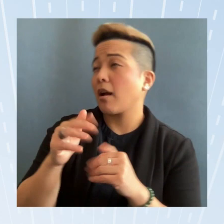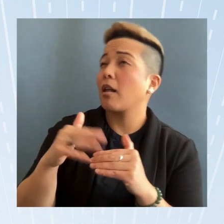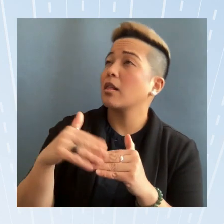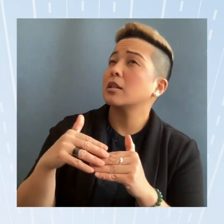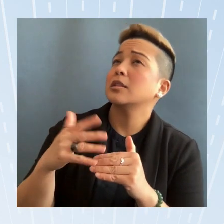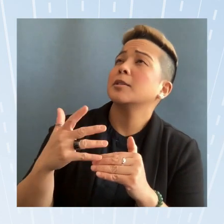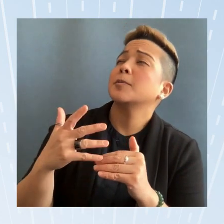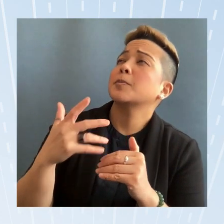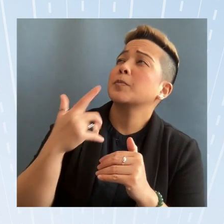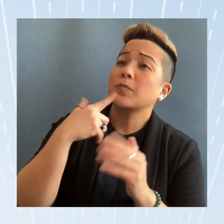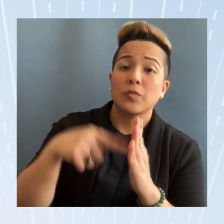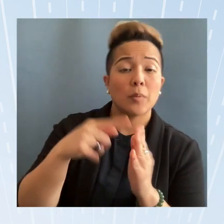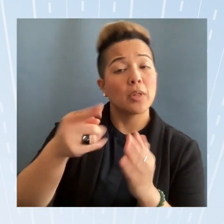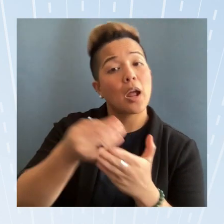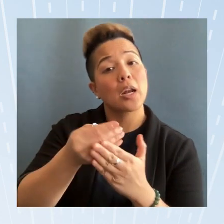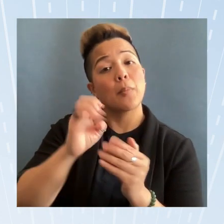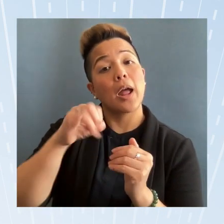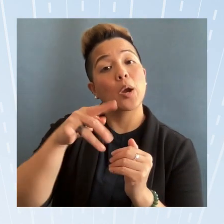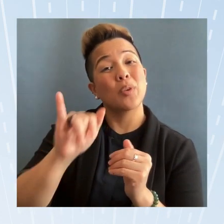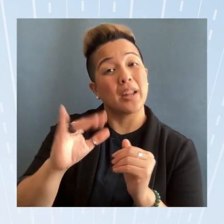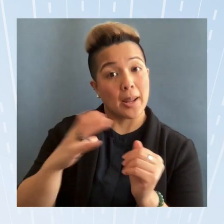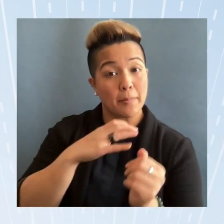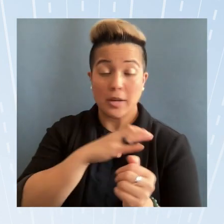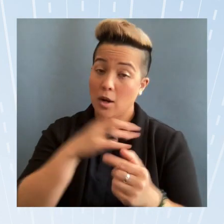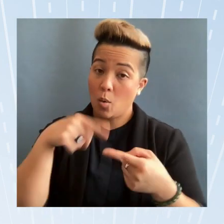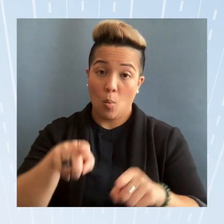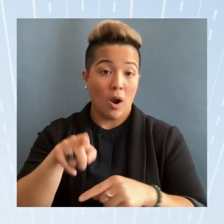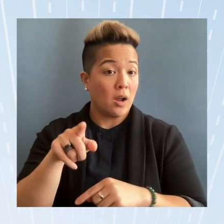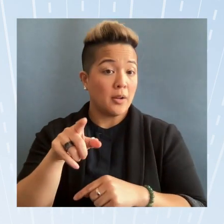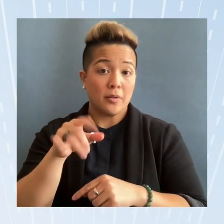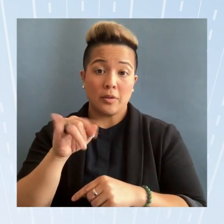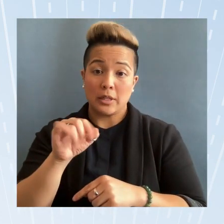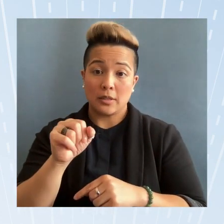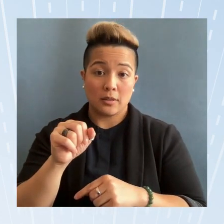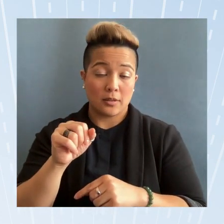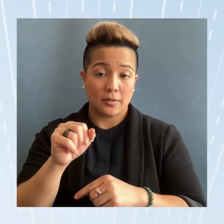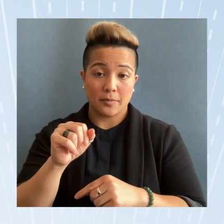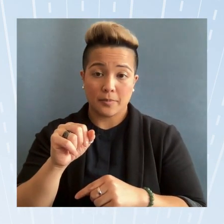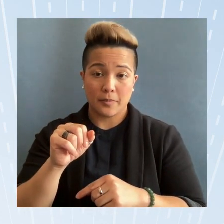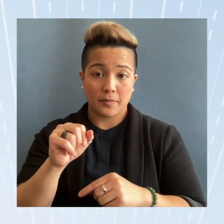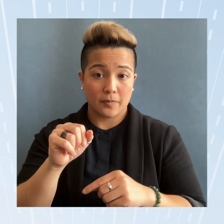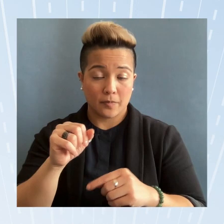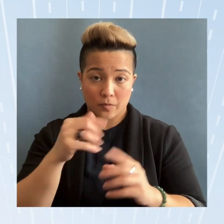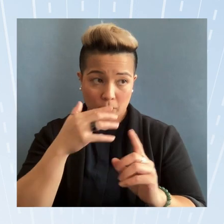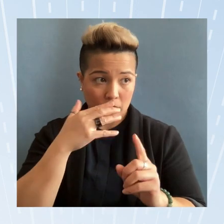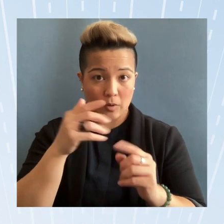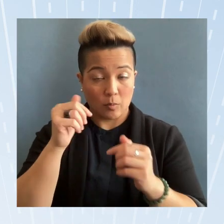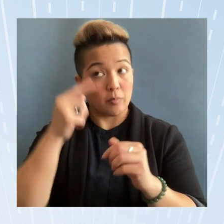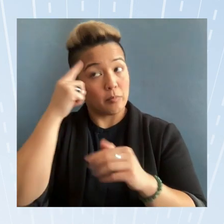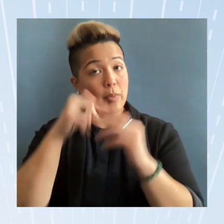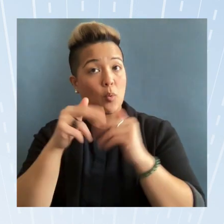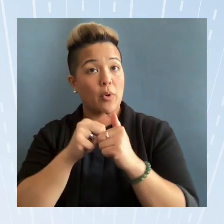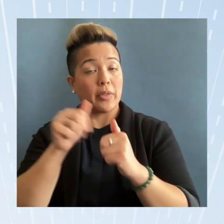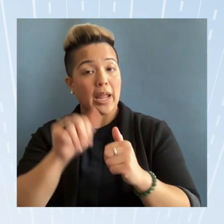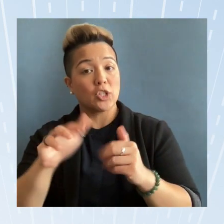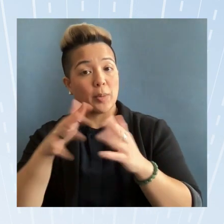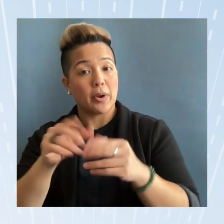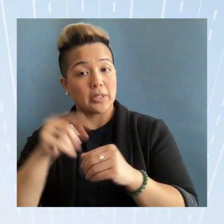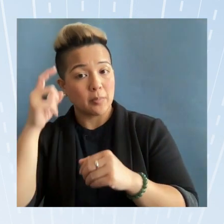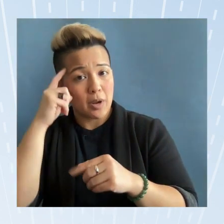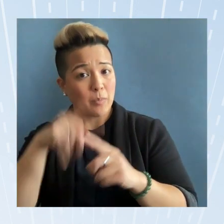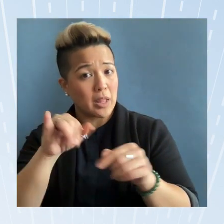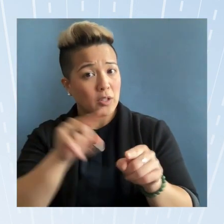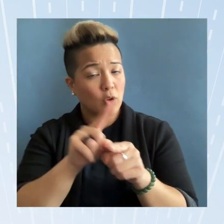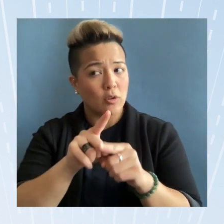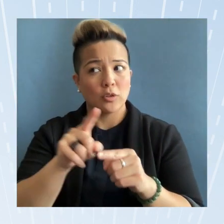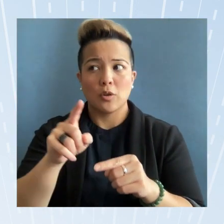for example the economic equity committee while it is while it's thought of with Asian Americans in mind it's also thought of with just small business as